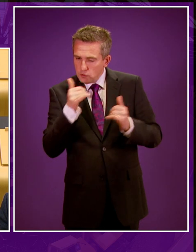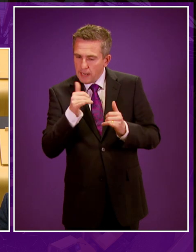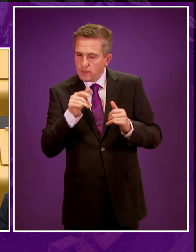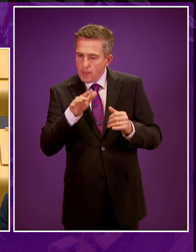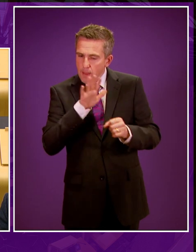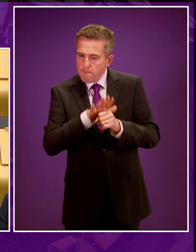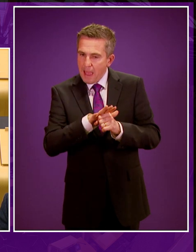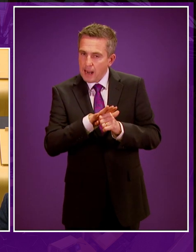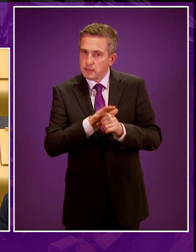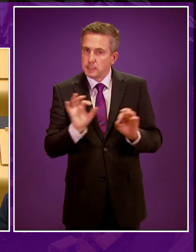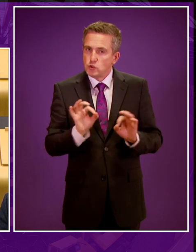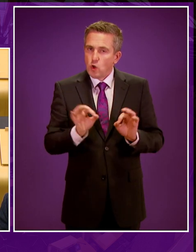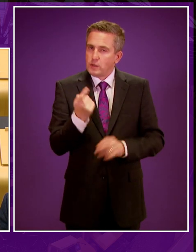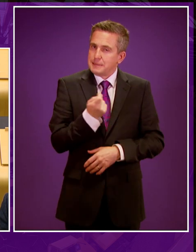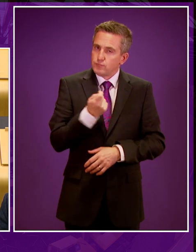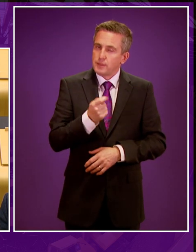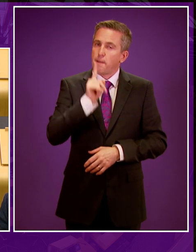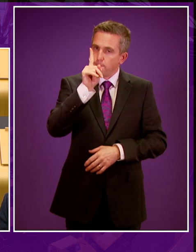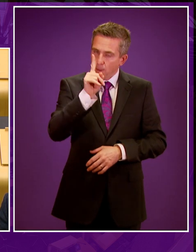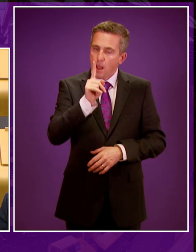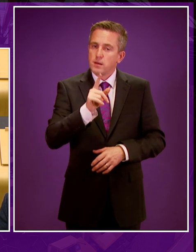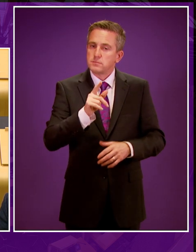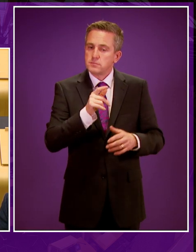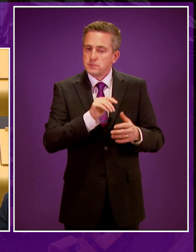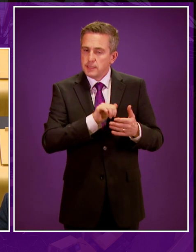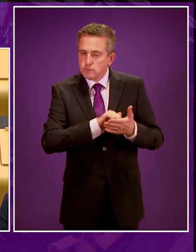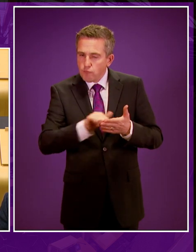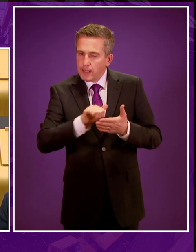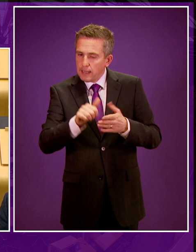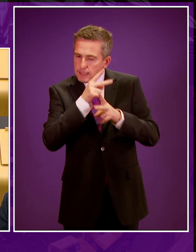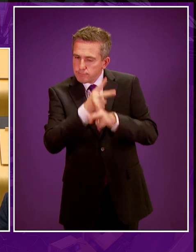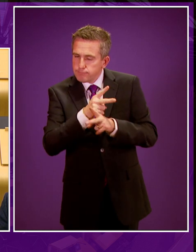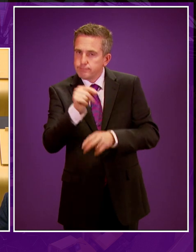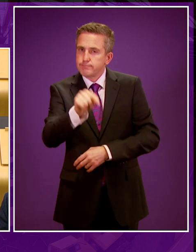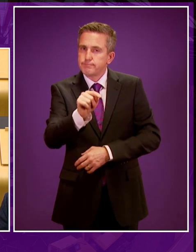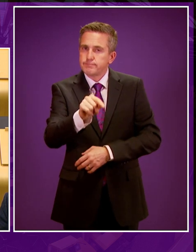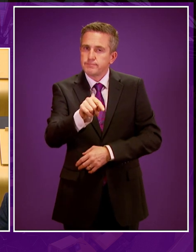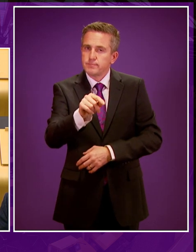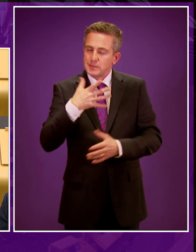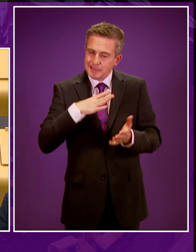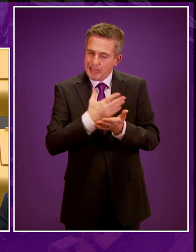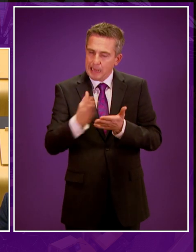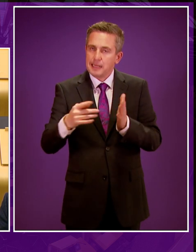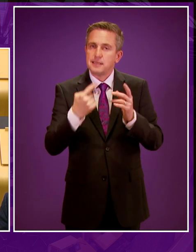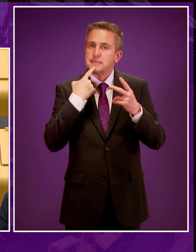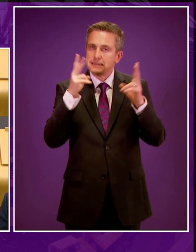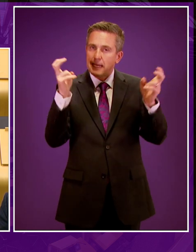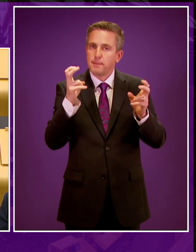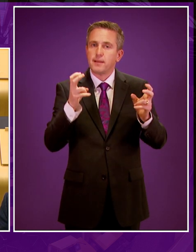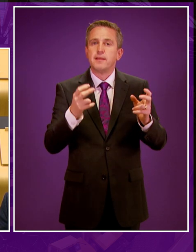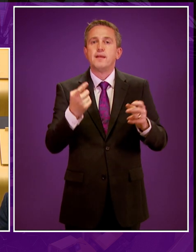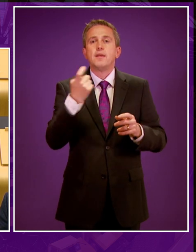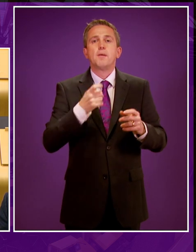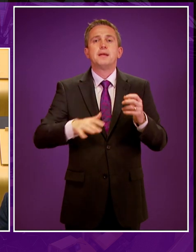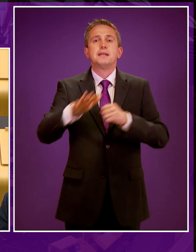lifetime of this government and is subject to robust parliamentary scrutiny. Placing a clear statement opposing fracking in the upcoming